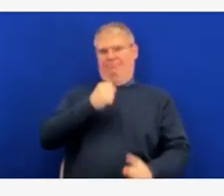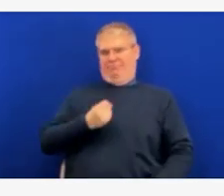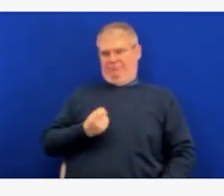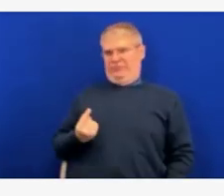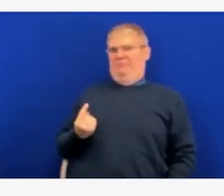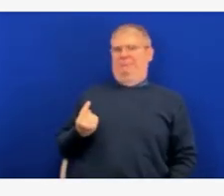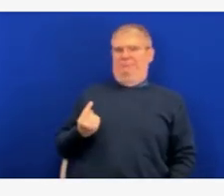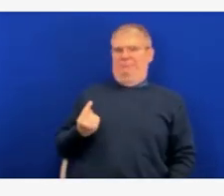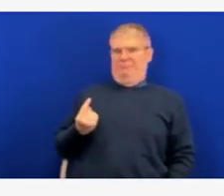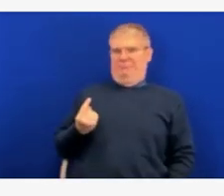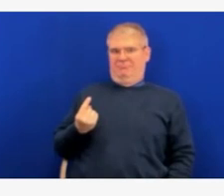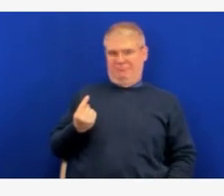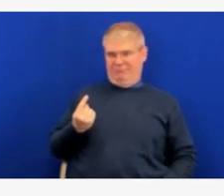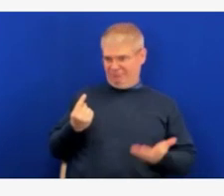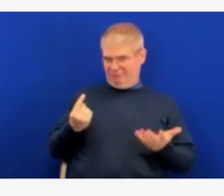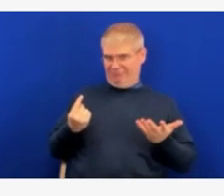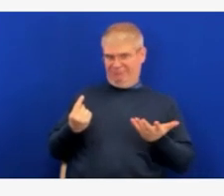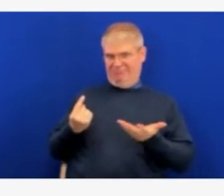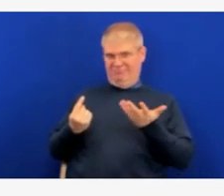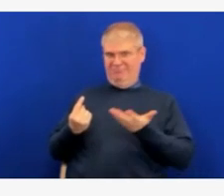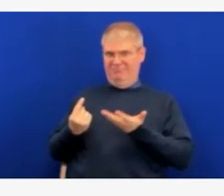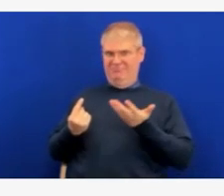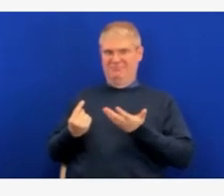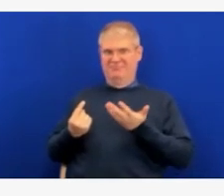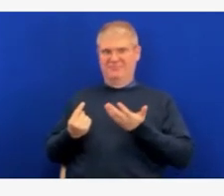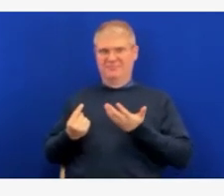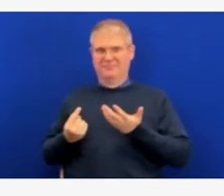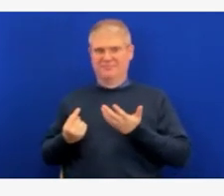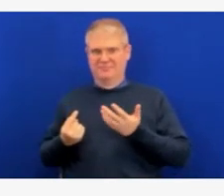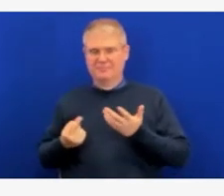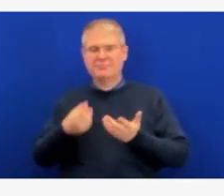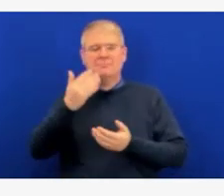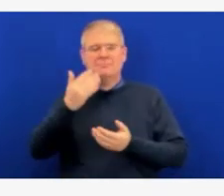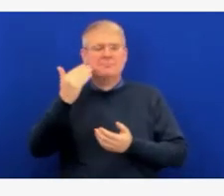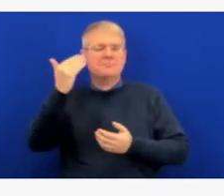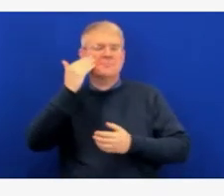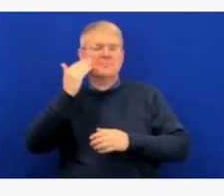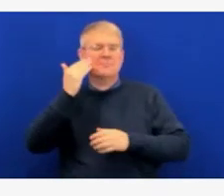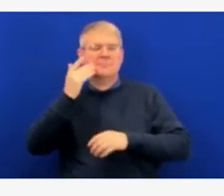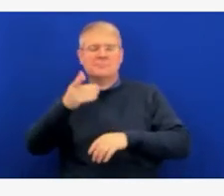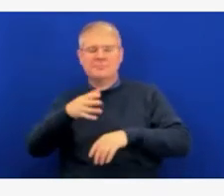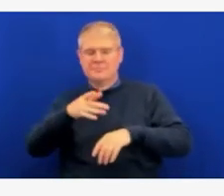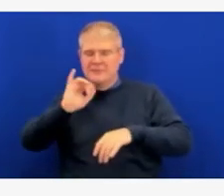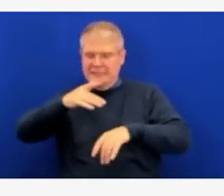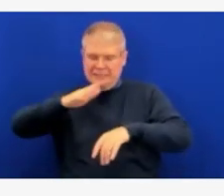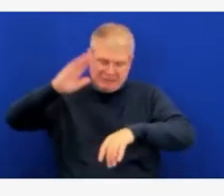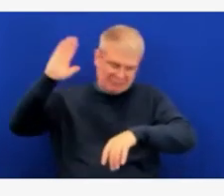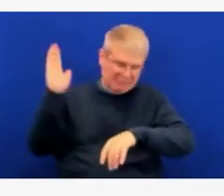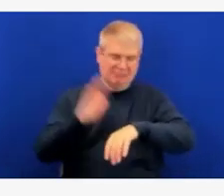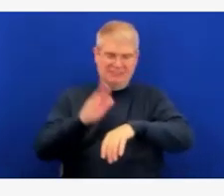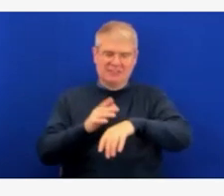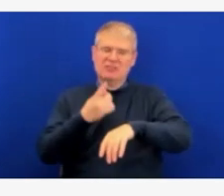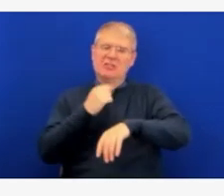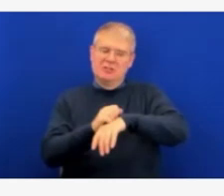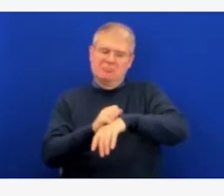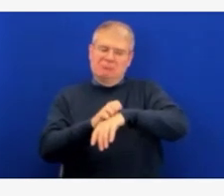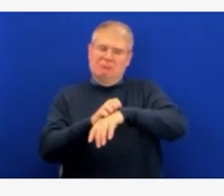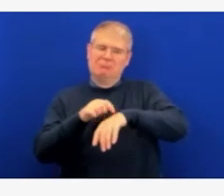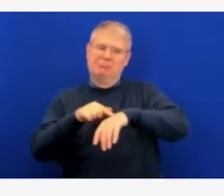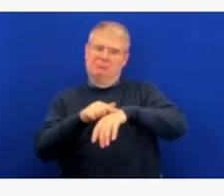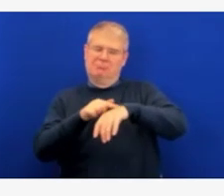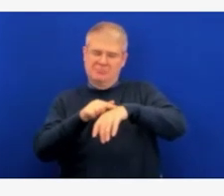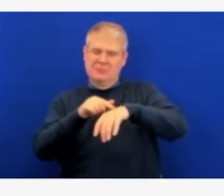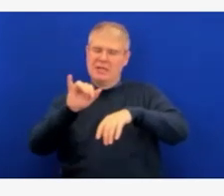response that we're still trying to understand in this age group. But it's not, you we've seen, we see similar things.